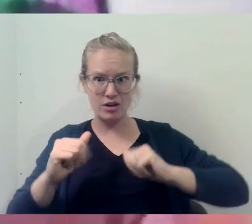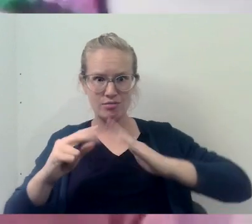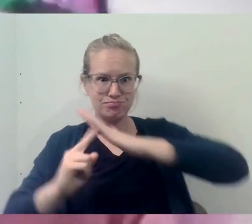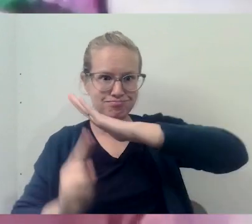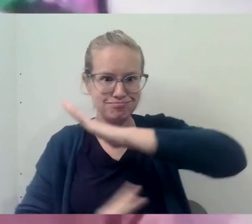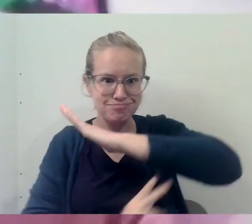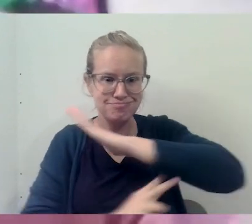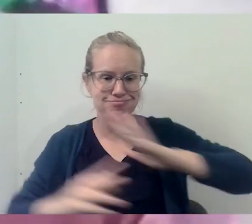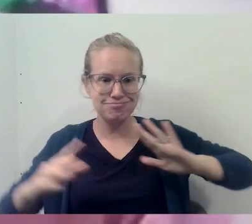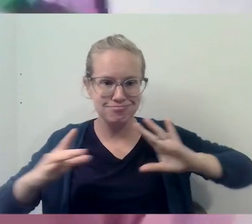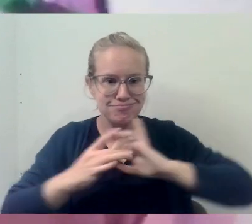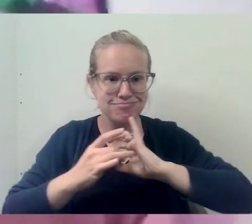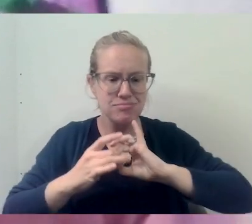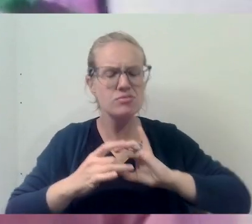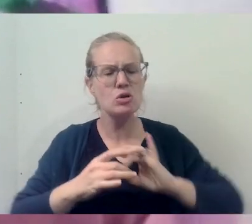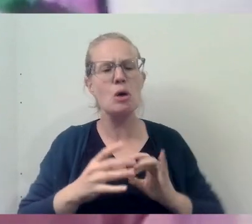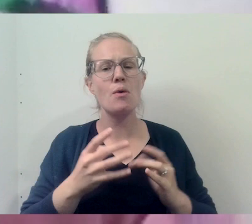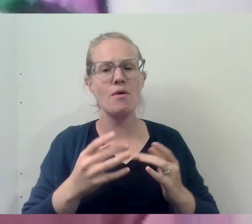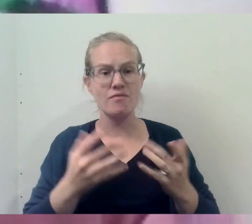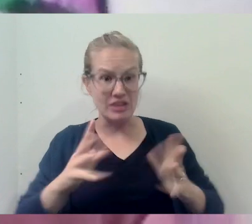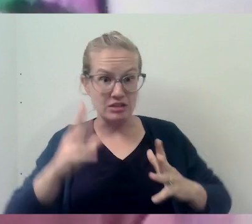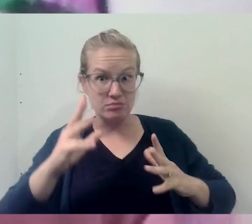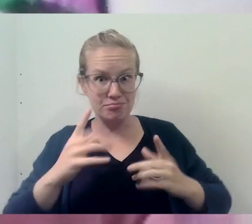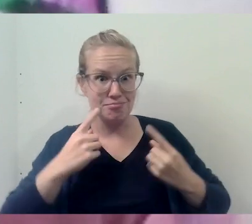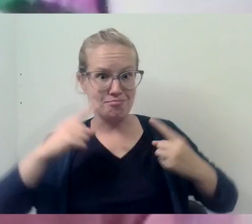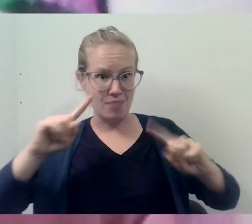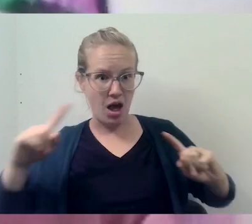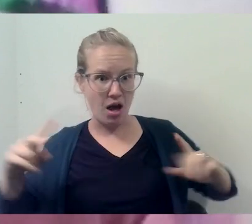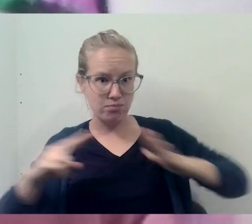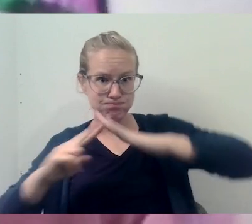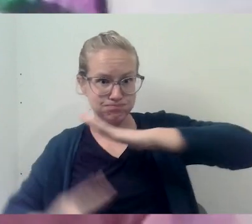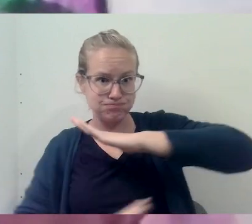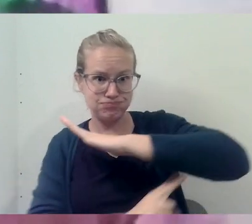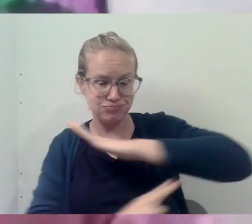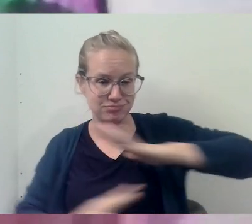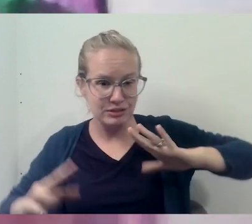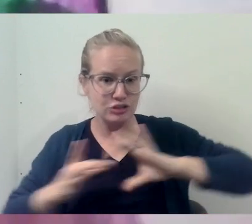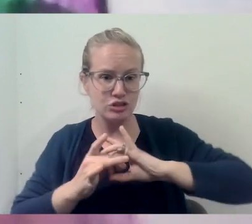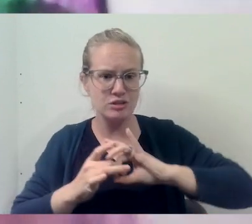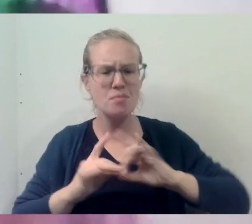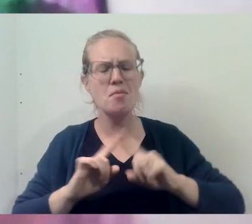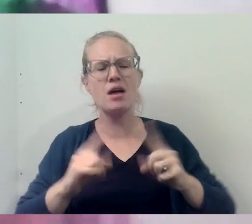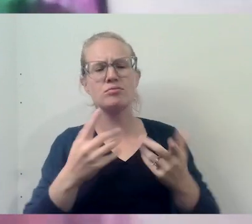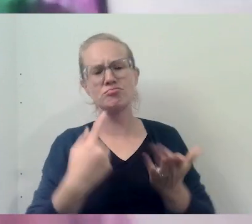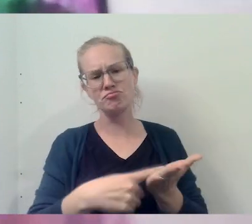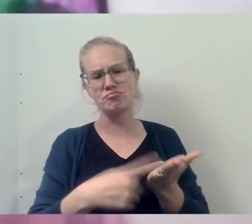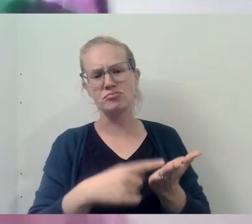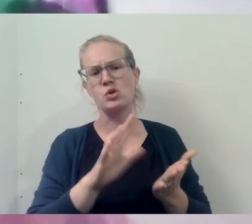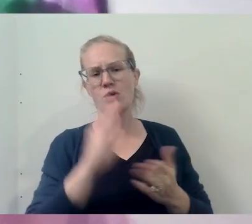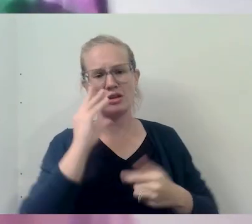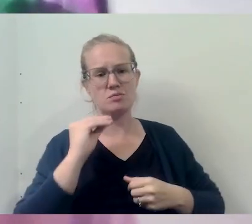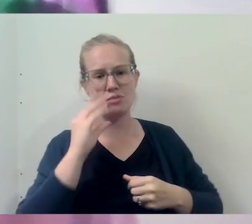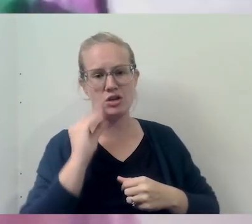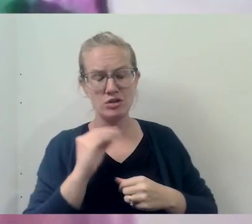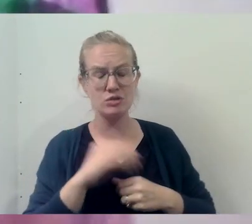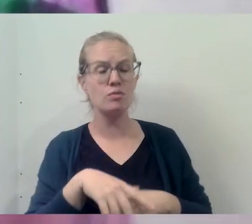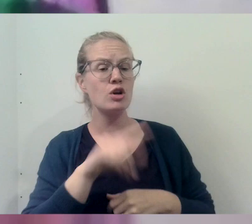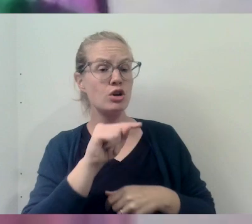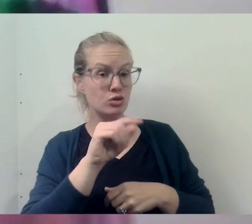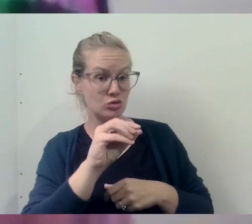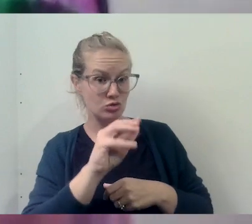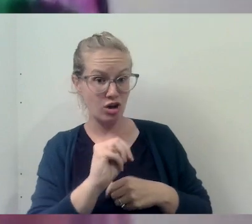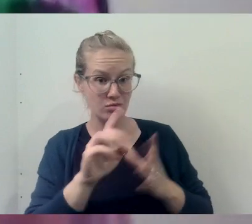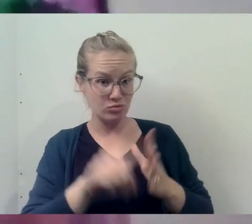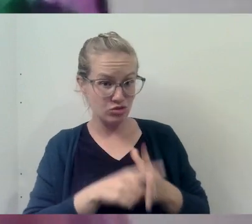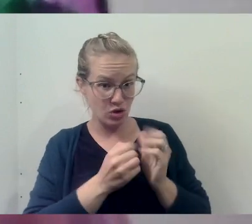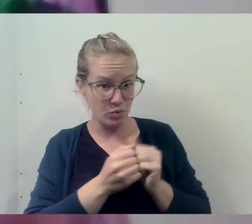the gap, have bridged the gap. So I want to talk a little bit about some of your experiences in that space. Tom, I'm going to start with you.